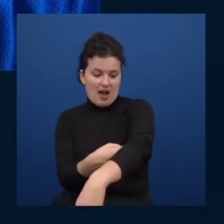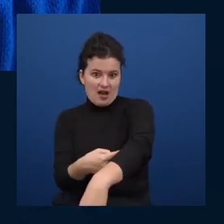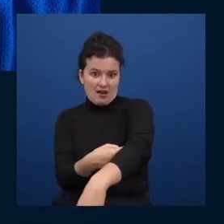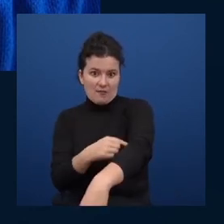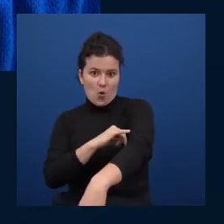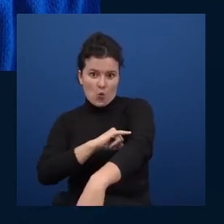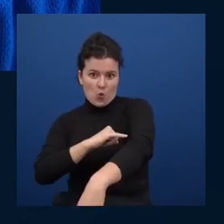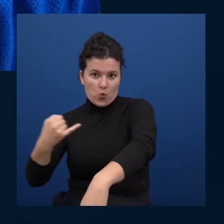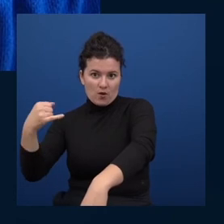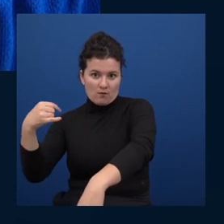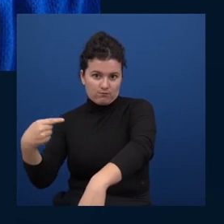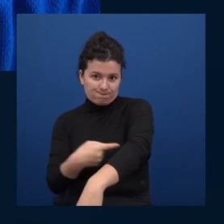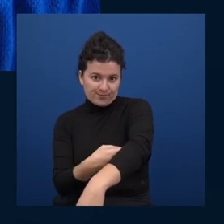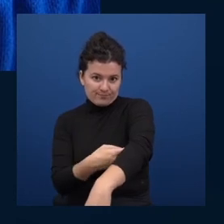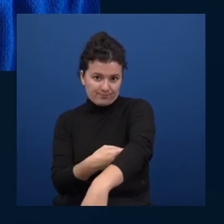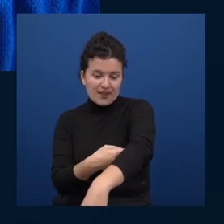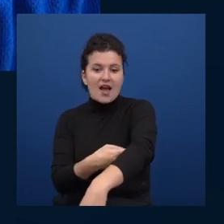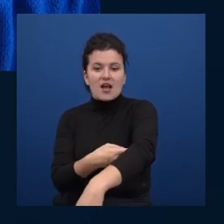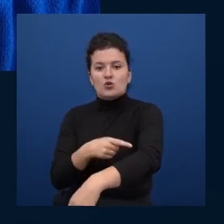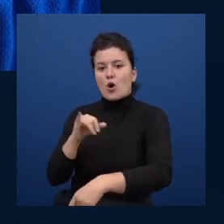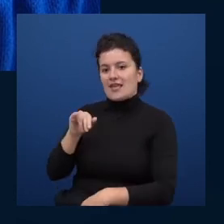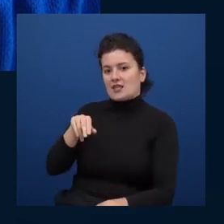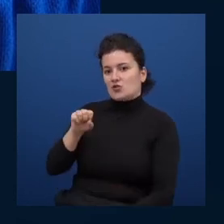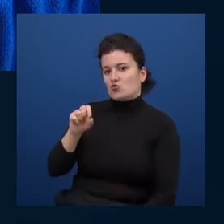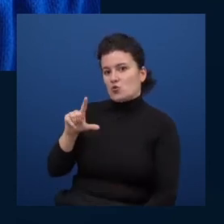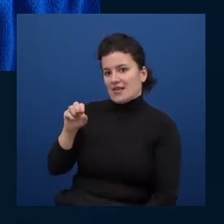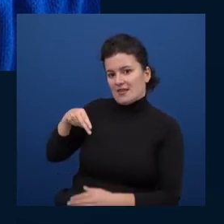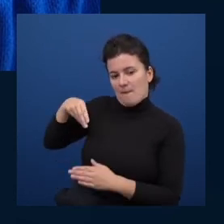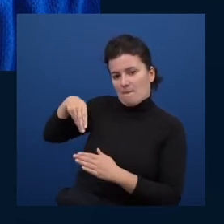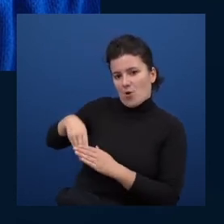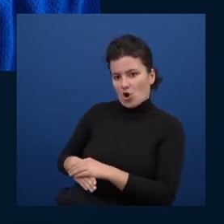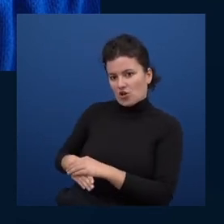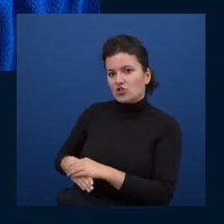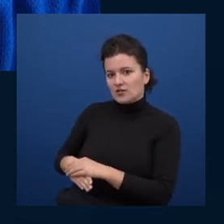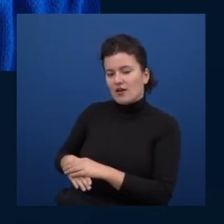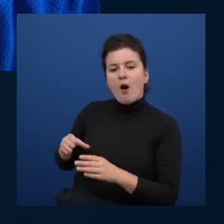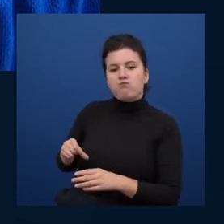that goes to an insulin pump that's in my pocket that i will pull out